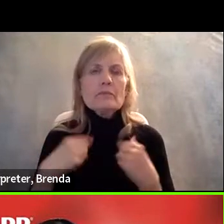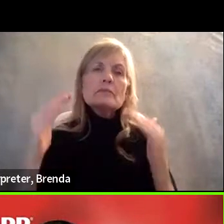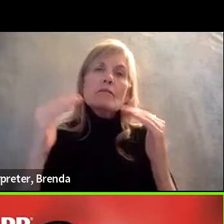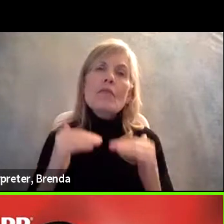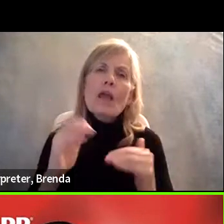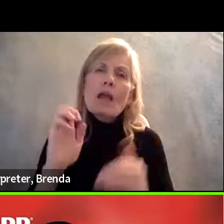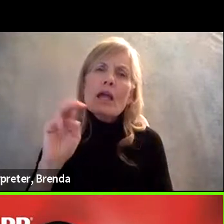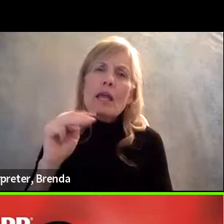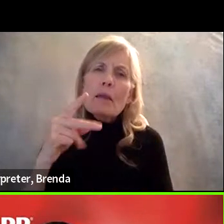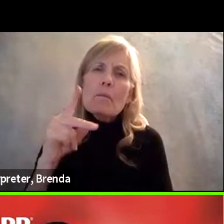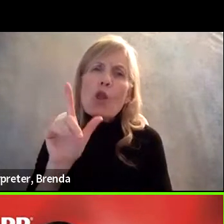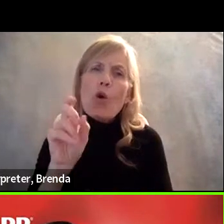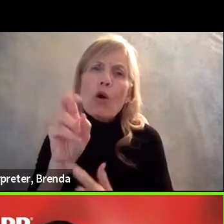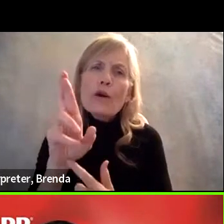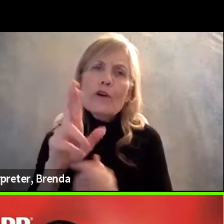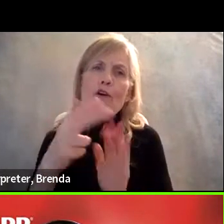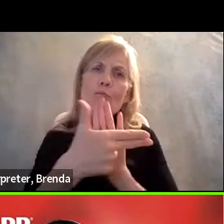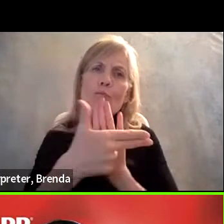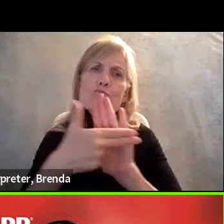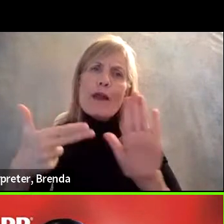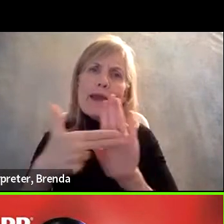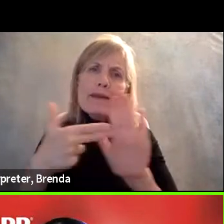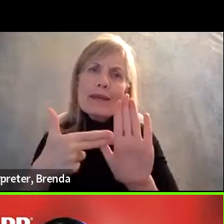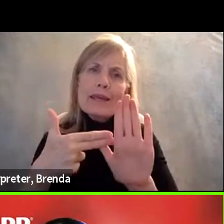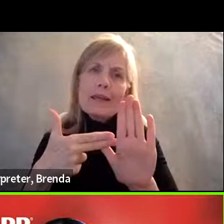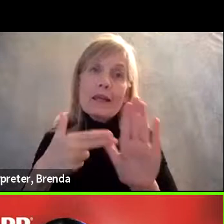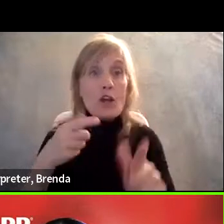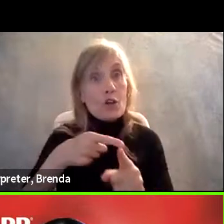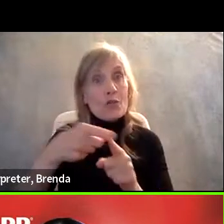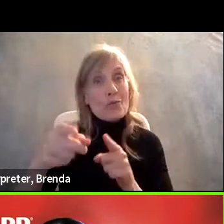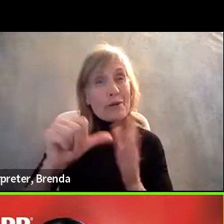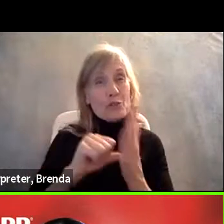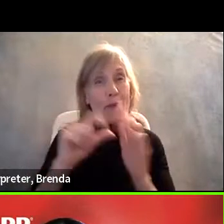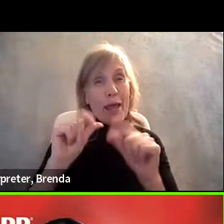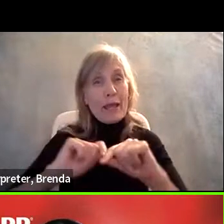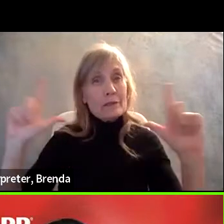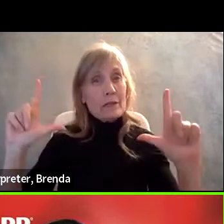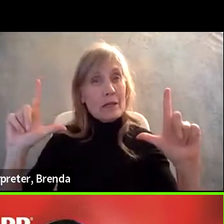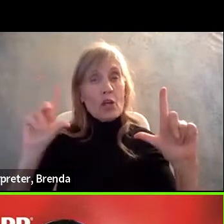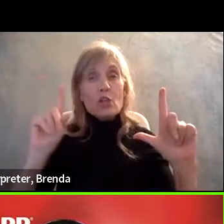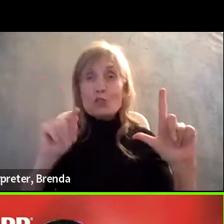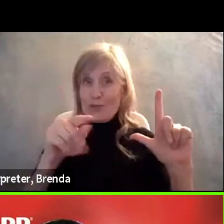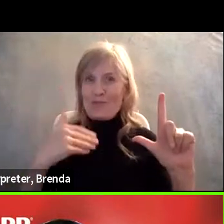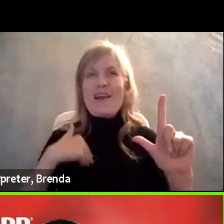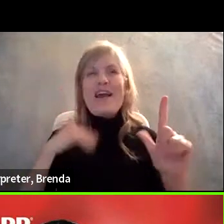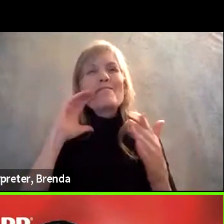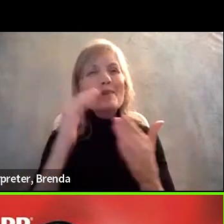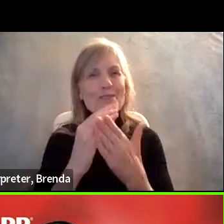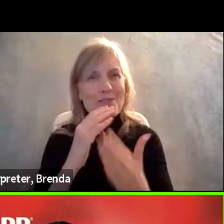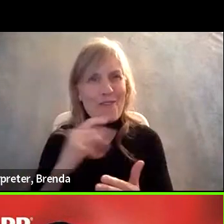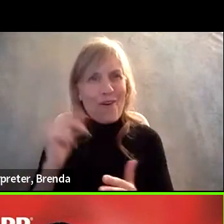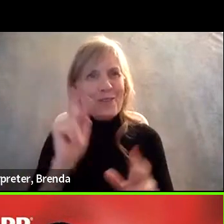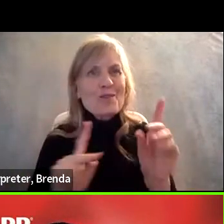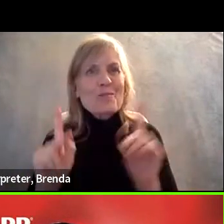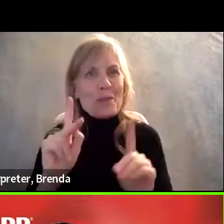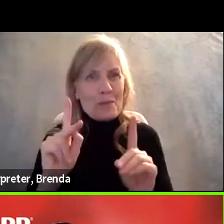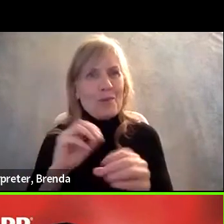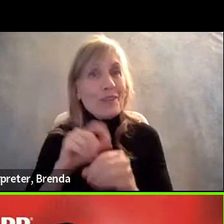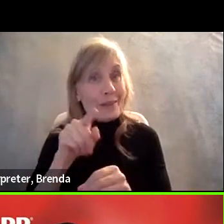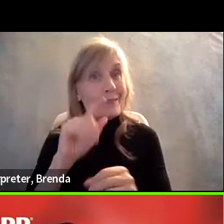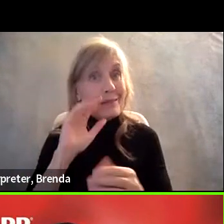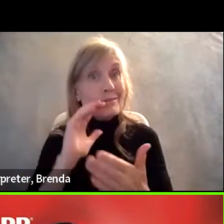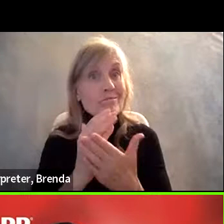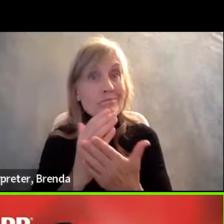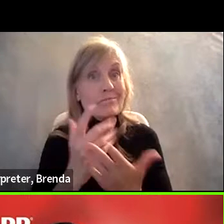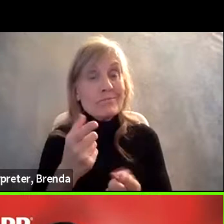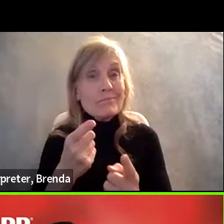You know, what, when you, you know, on your careers page, do you have any images of older workers as part of the mix? Um, what about your